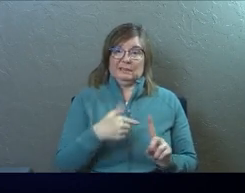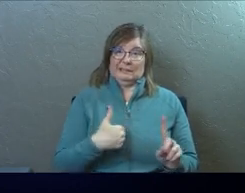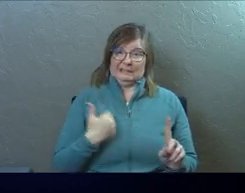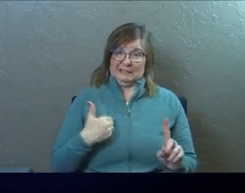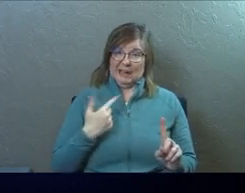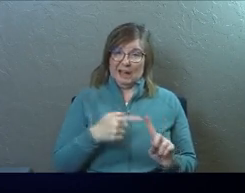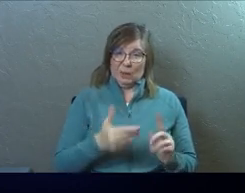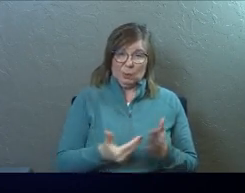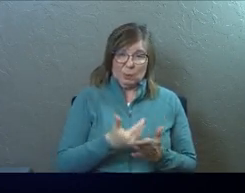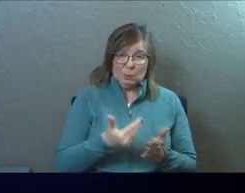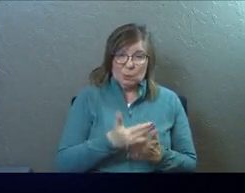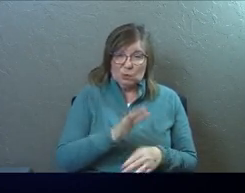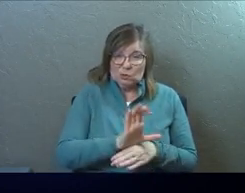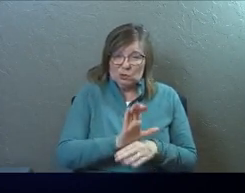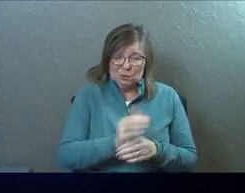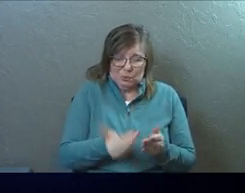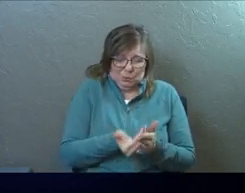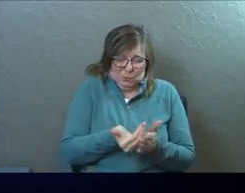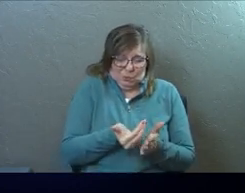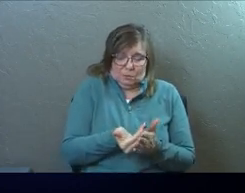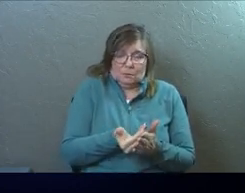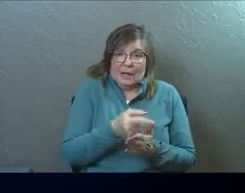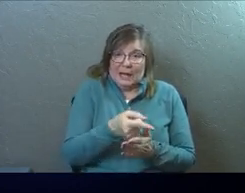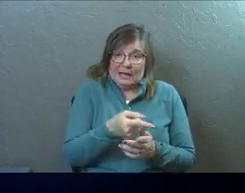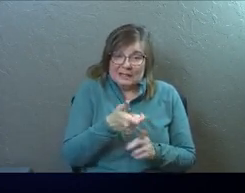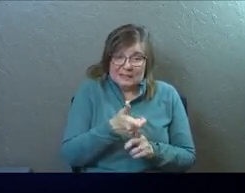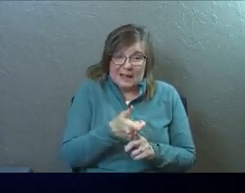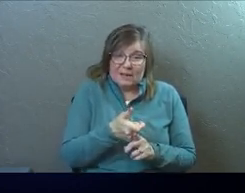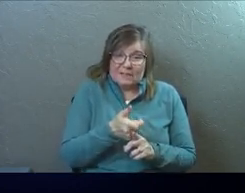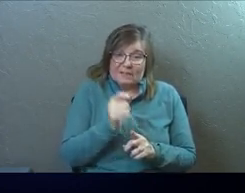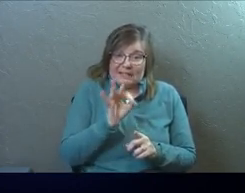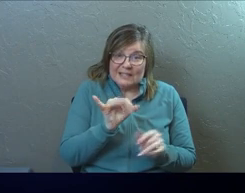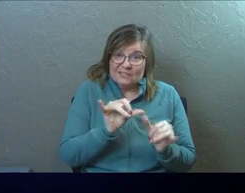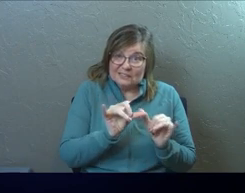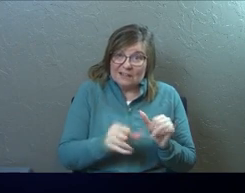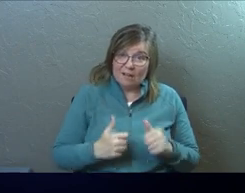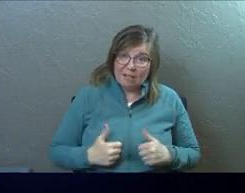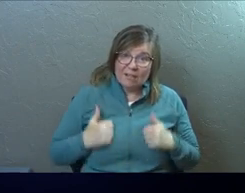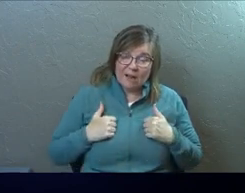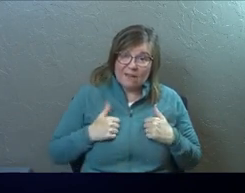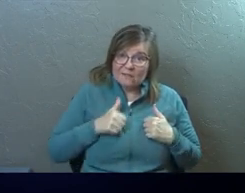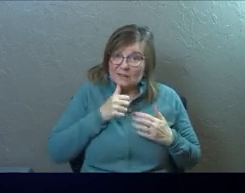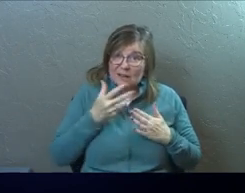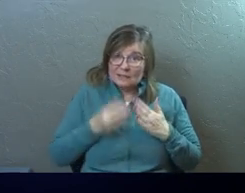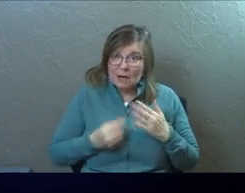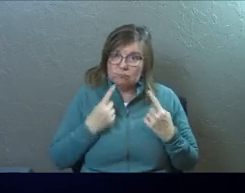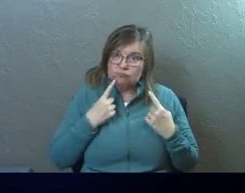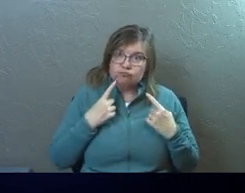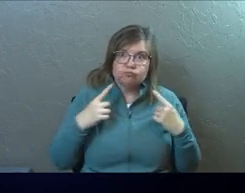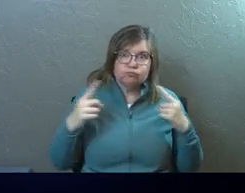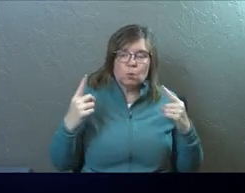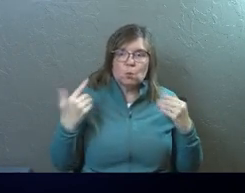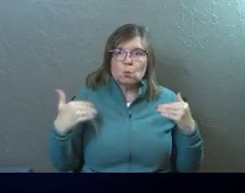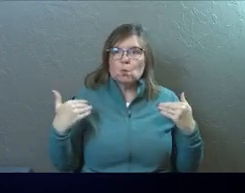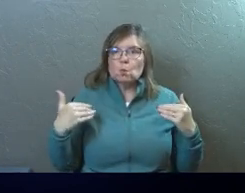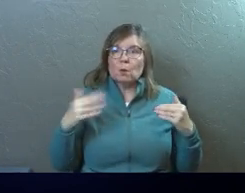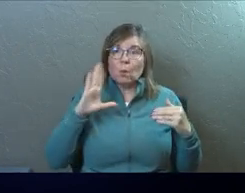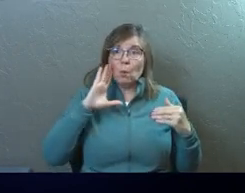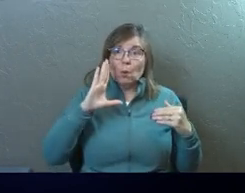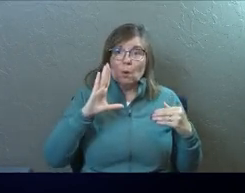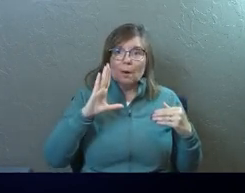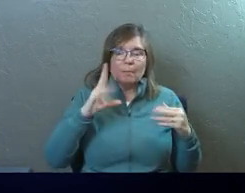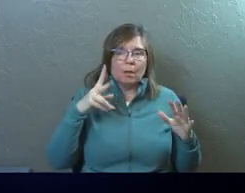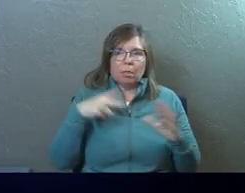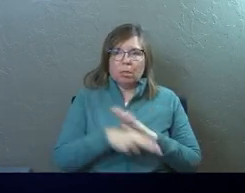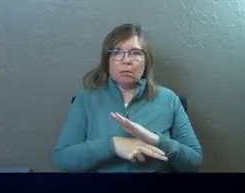he was and how new the church was and what he would have accomplished for Jesus if he had lived a good long life. And that was all cut short.